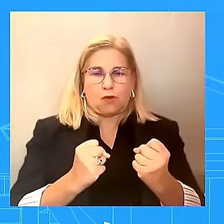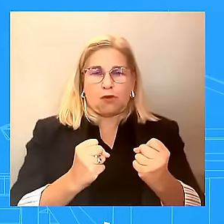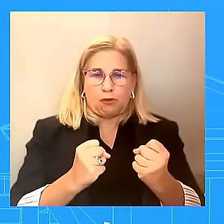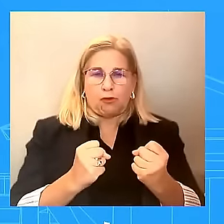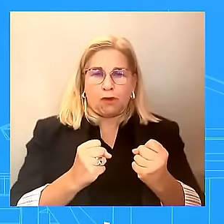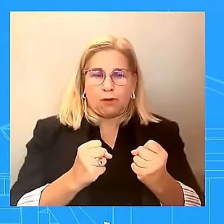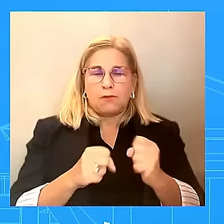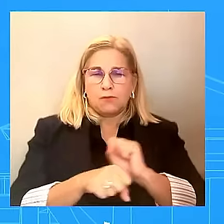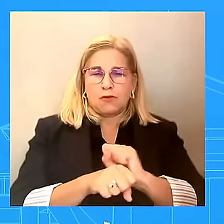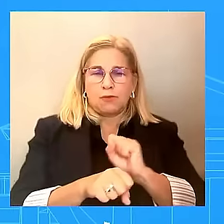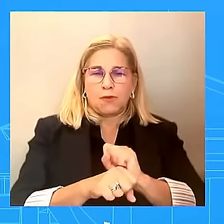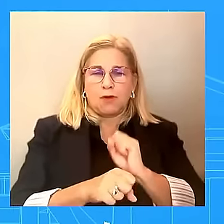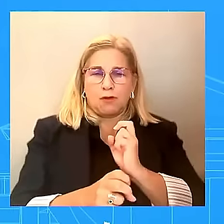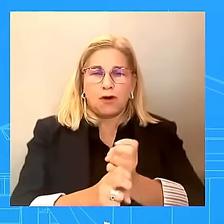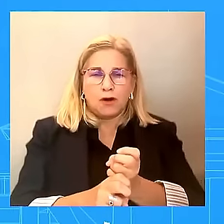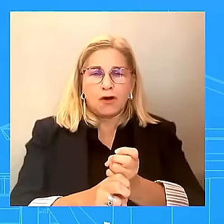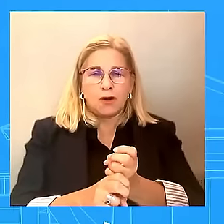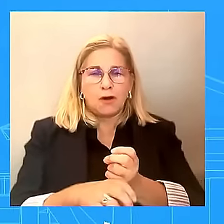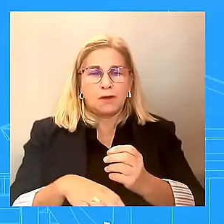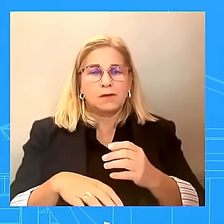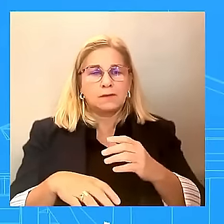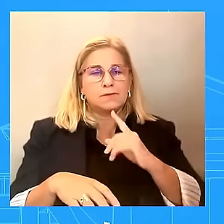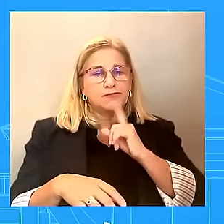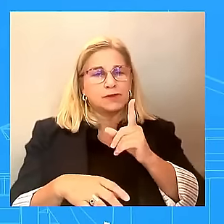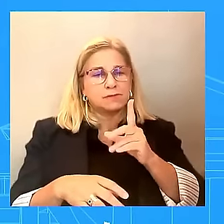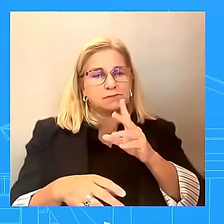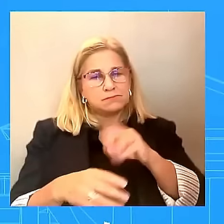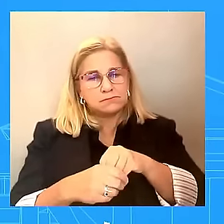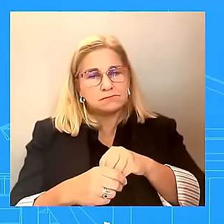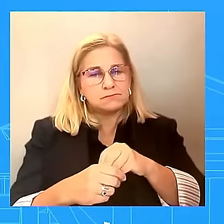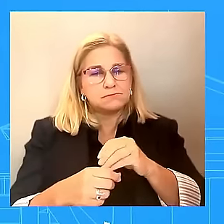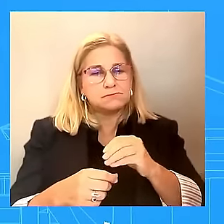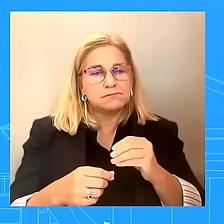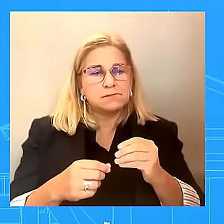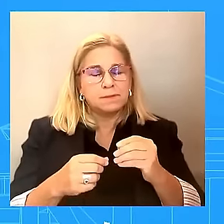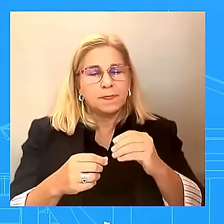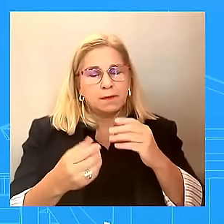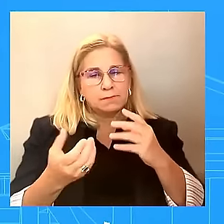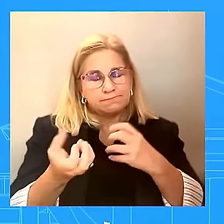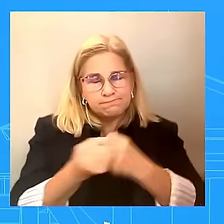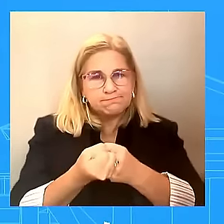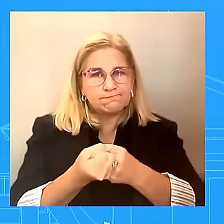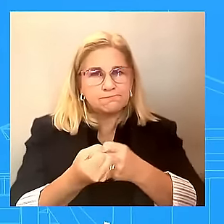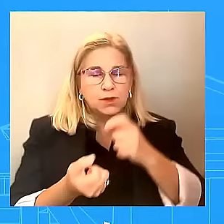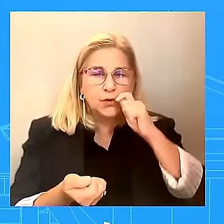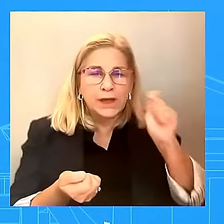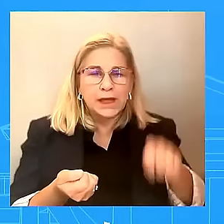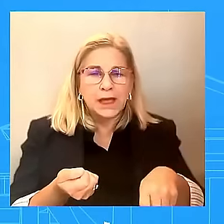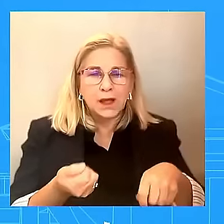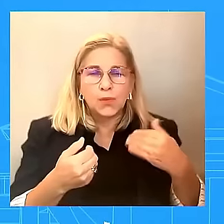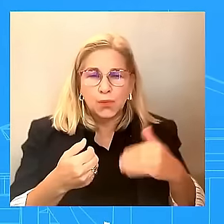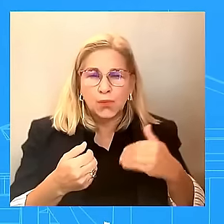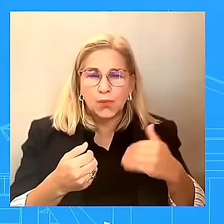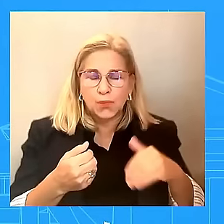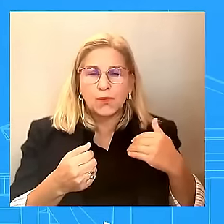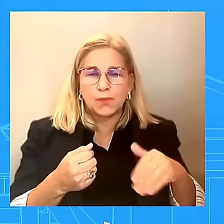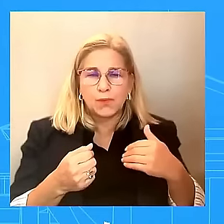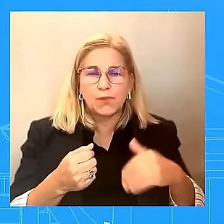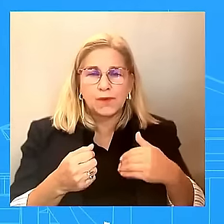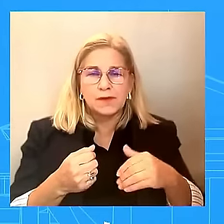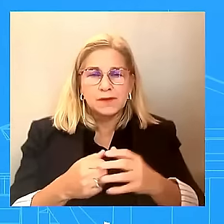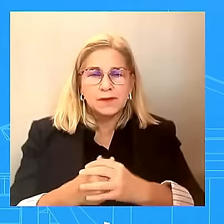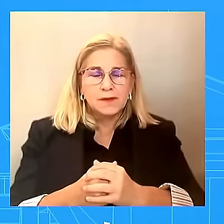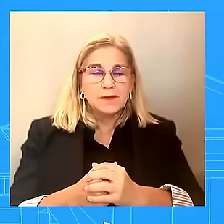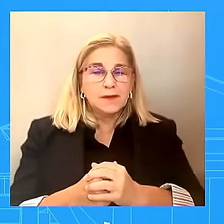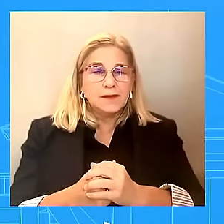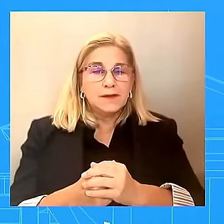Ukraine. And so that is his focus. That's going to be continued what he is going to – you'll see this today in the bilat that he has with